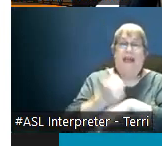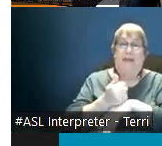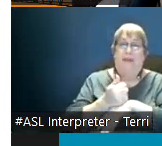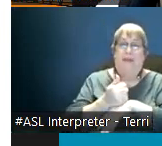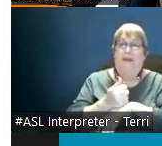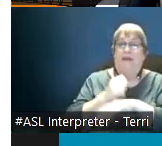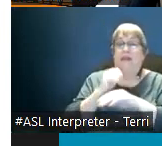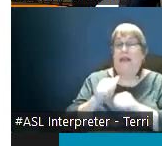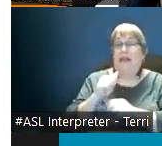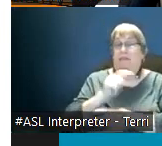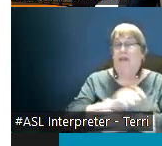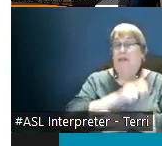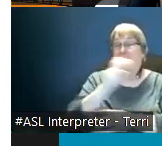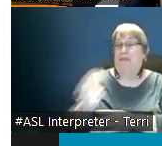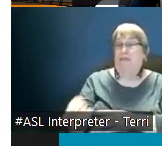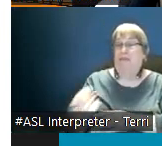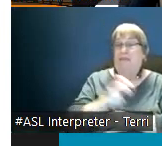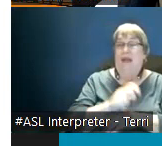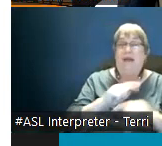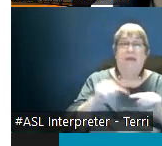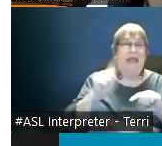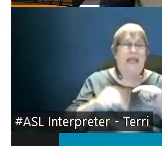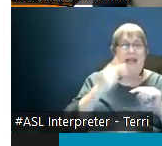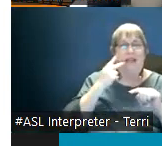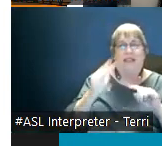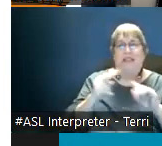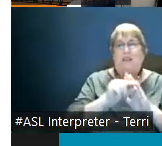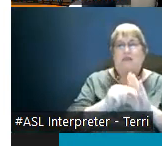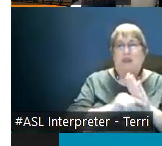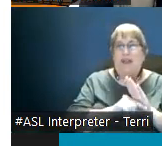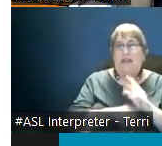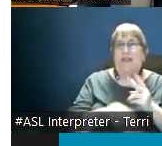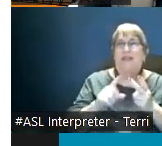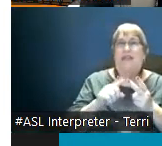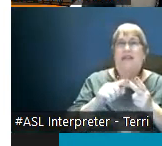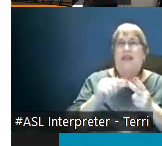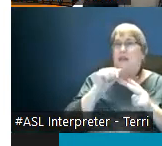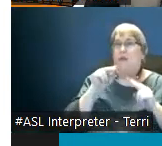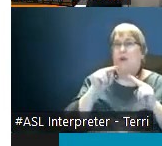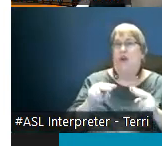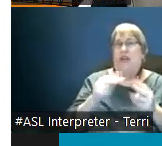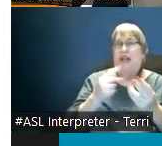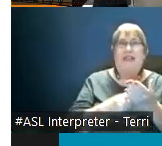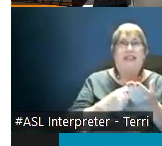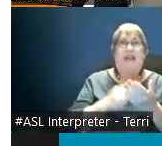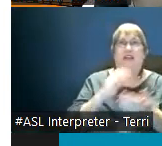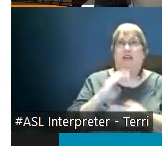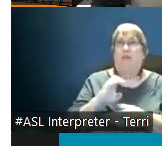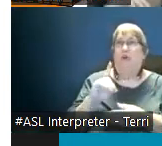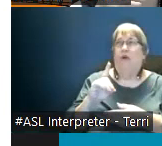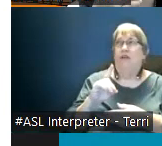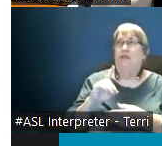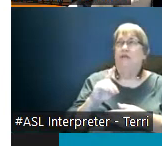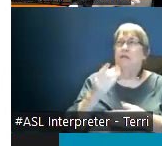bounce back and forth between things they will not be able to see grades um they will look at discussion boards they may also be able to look at assignments but